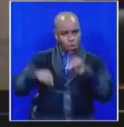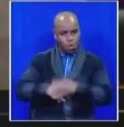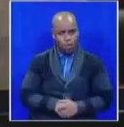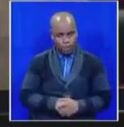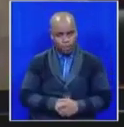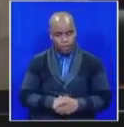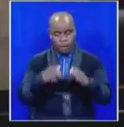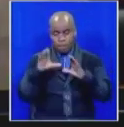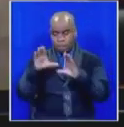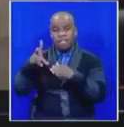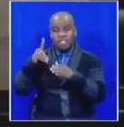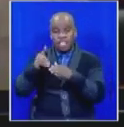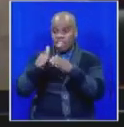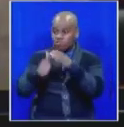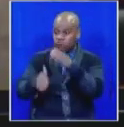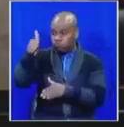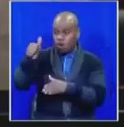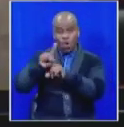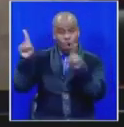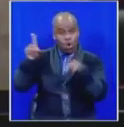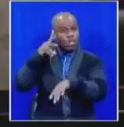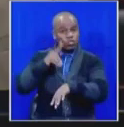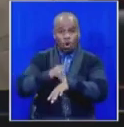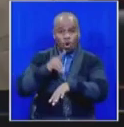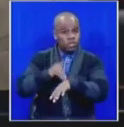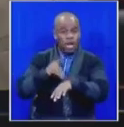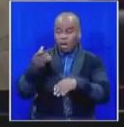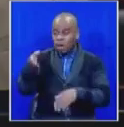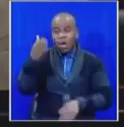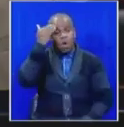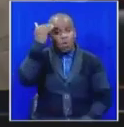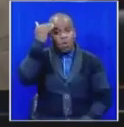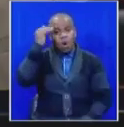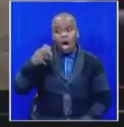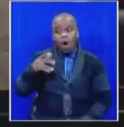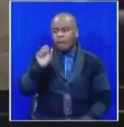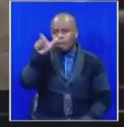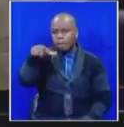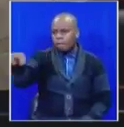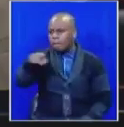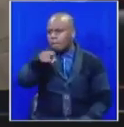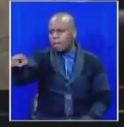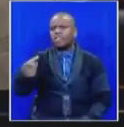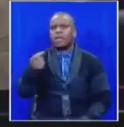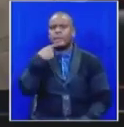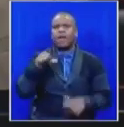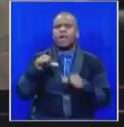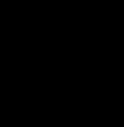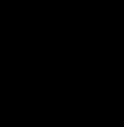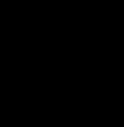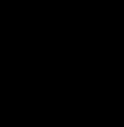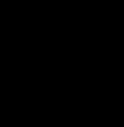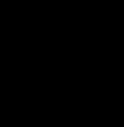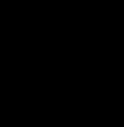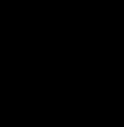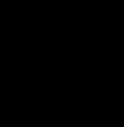chief whip of the a is not a doctor how does he know that people are on medication he must withdraw that deputy chair please